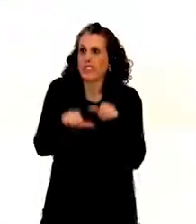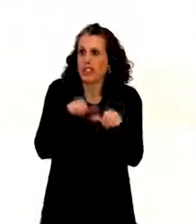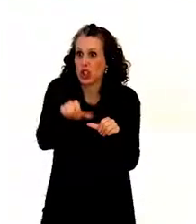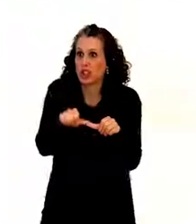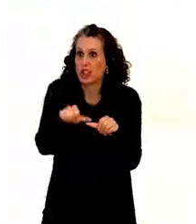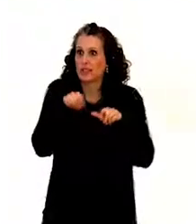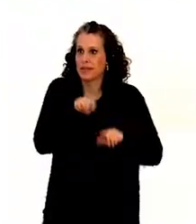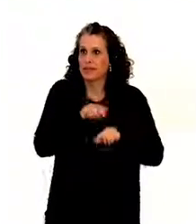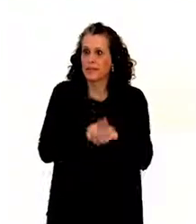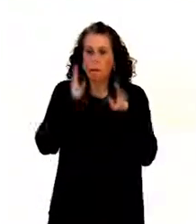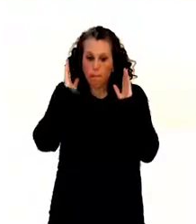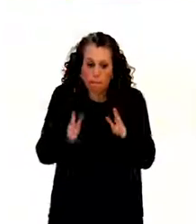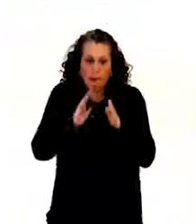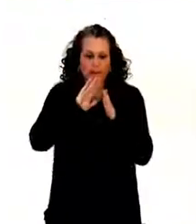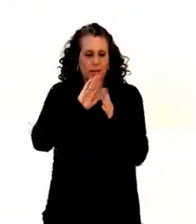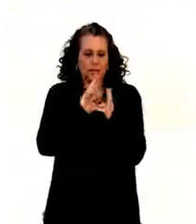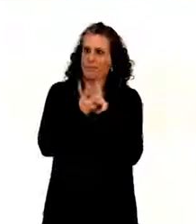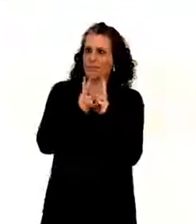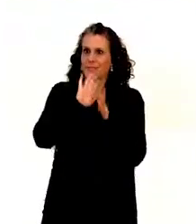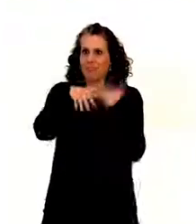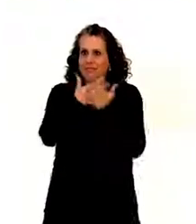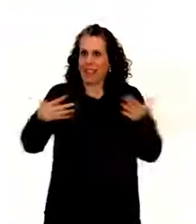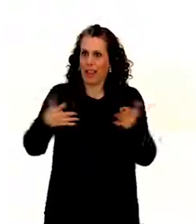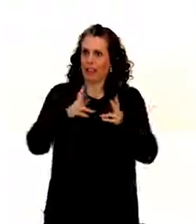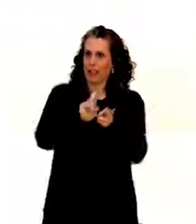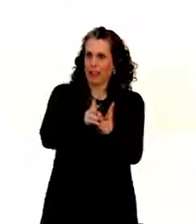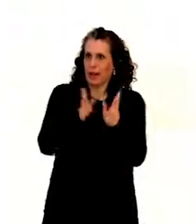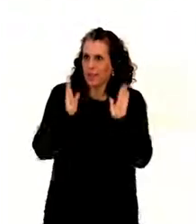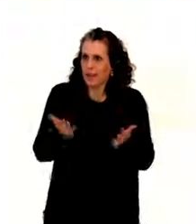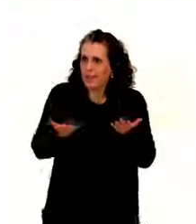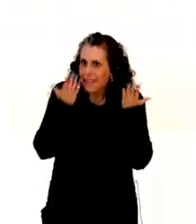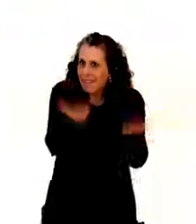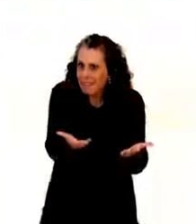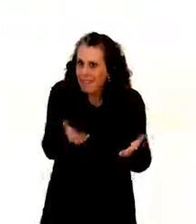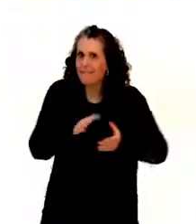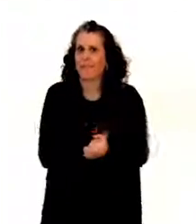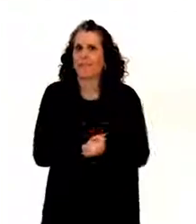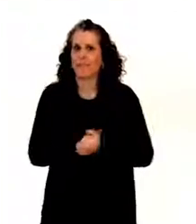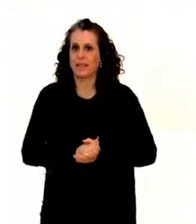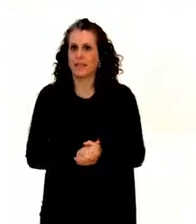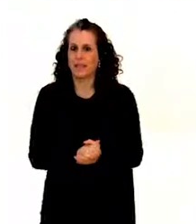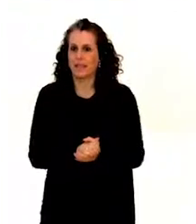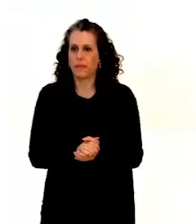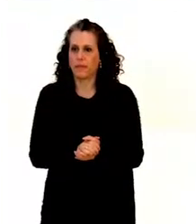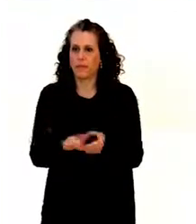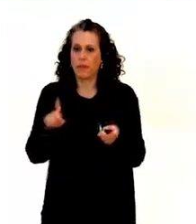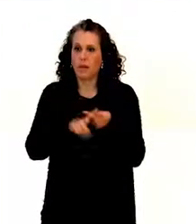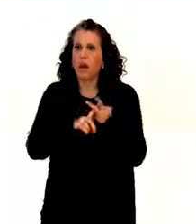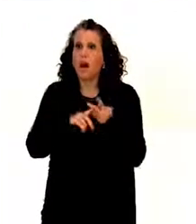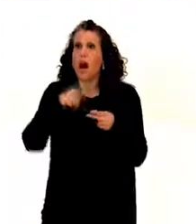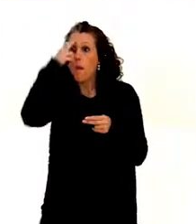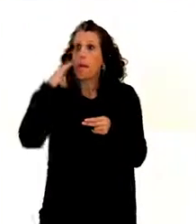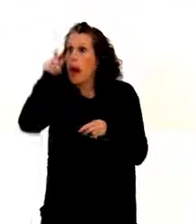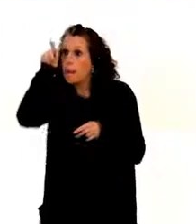to have sign language interpretation with their parties to the, some proceedings. Blind persons have to receive